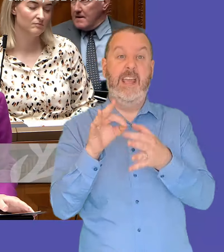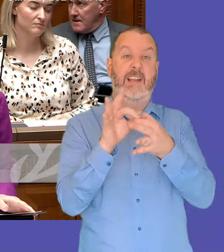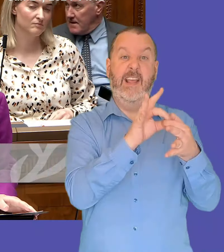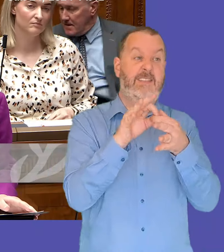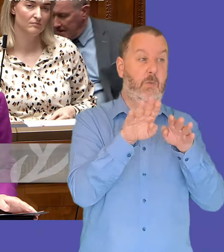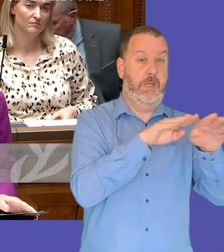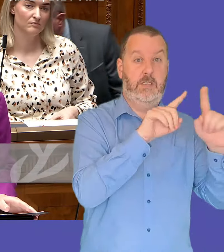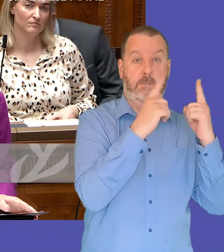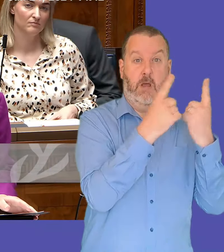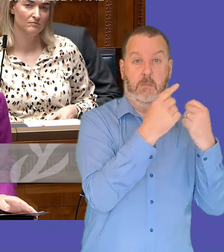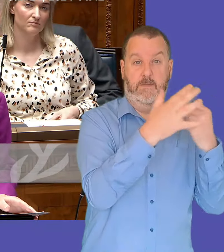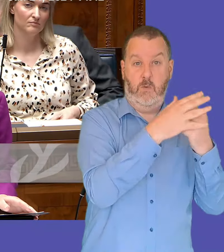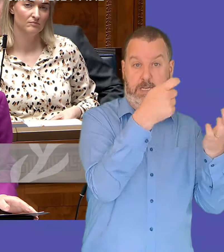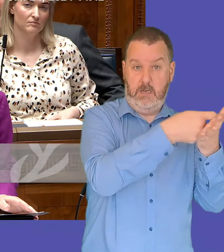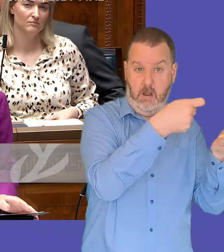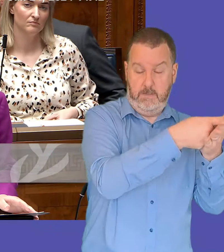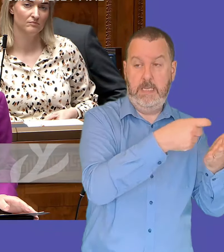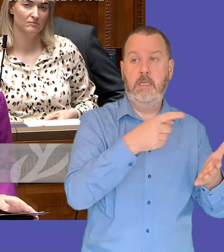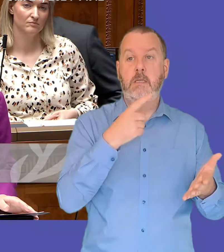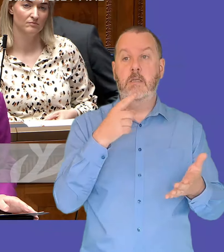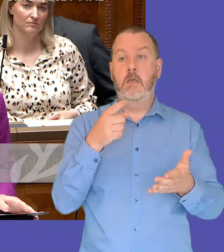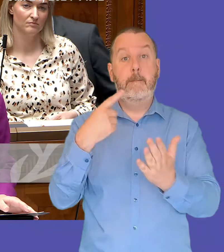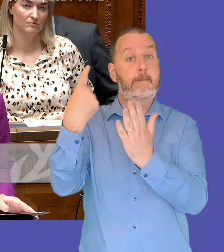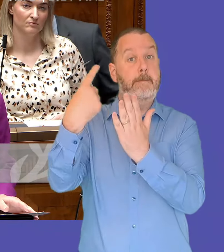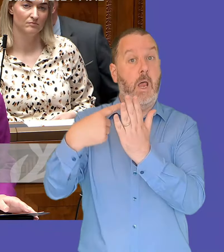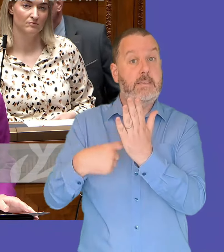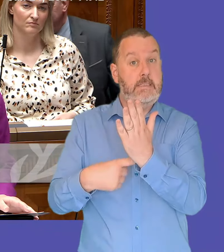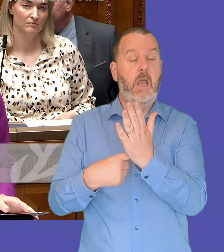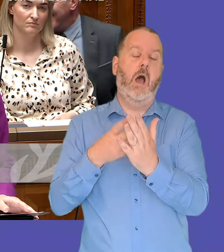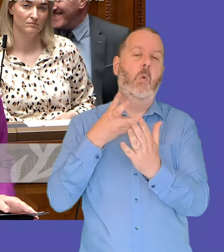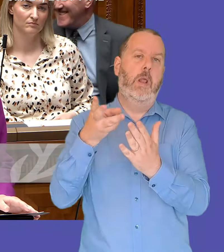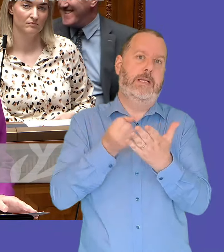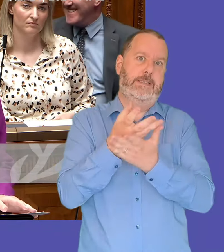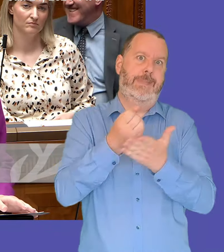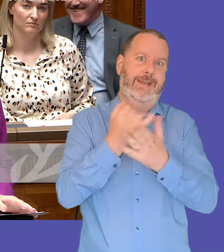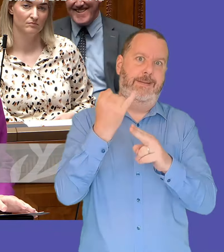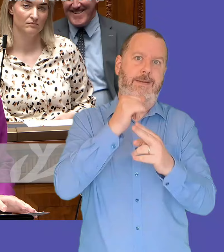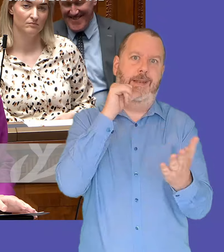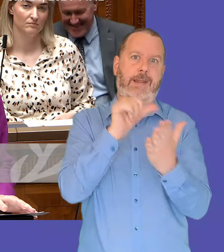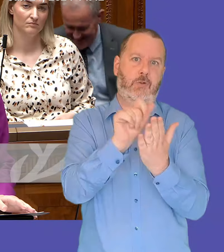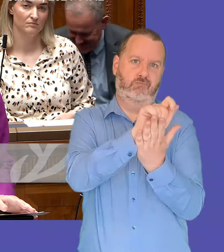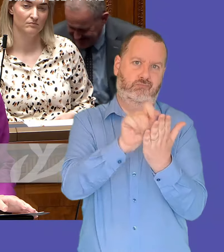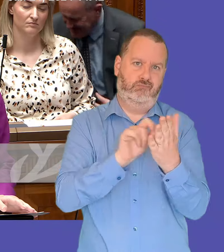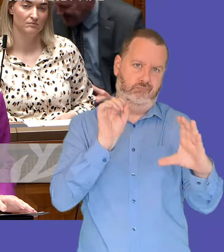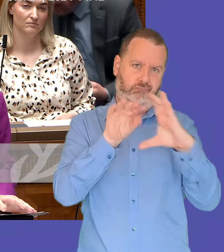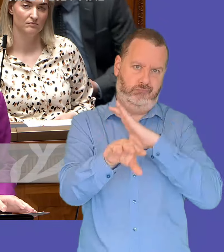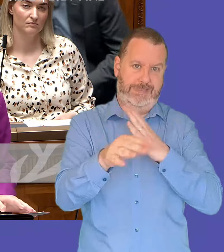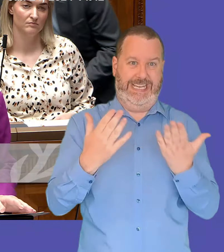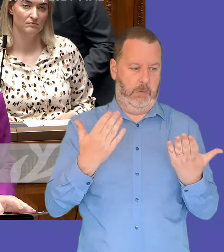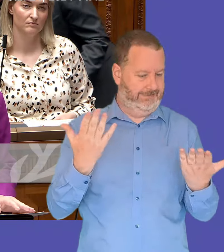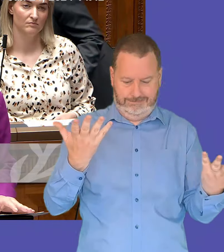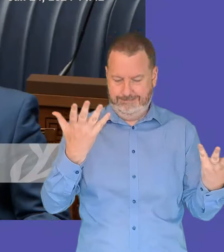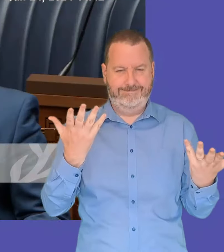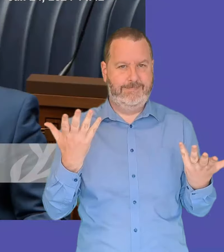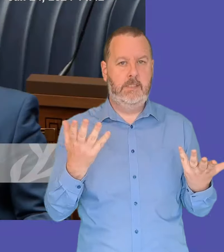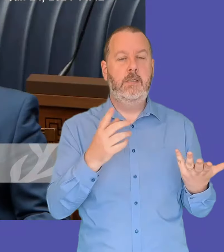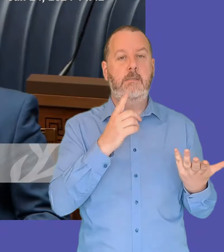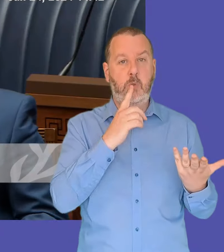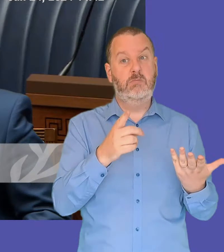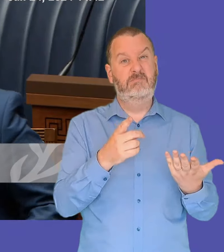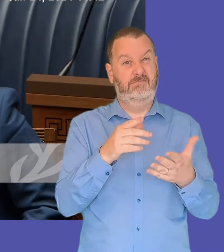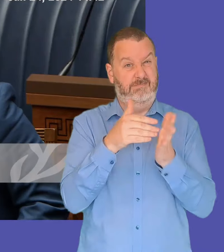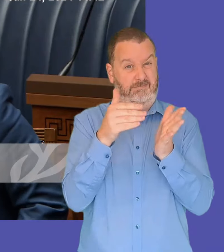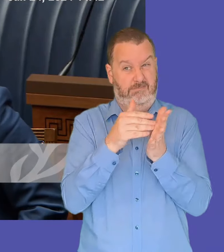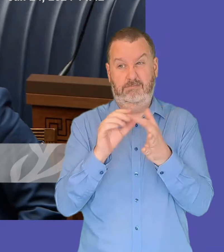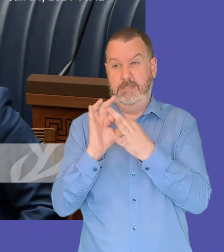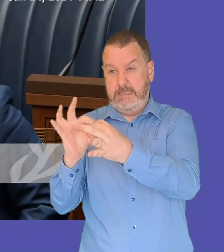the actual remit of the policy area i'm very happy to extend that to you in writing and i don't have that in front of me but it's certainly around those areas that i've just talked about and